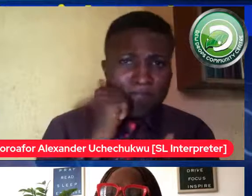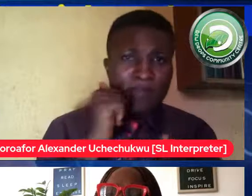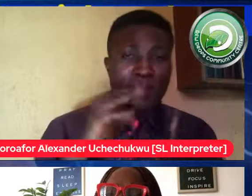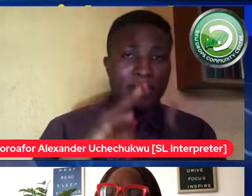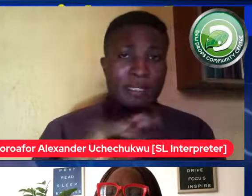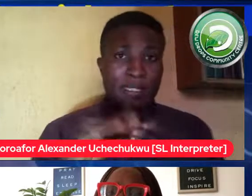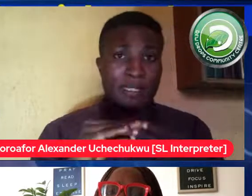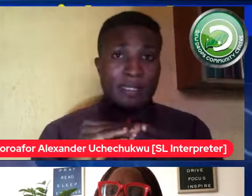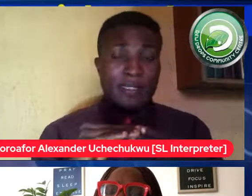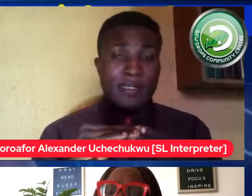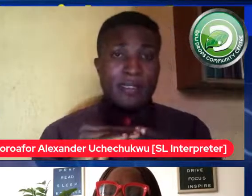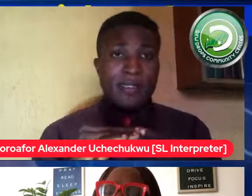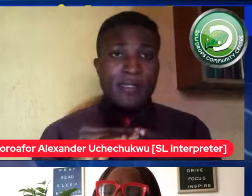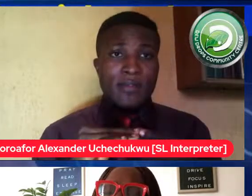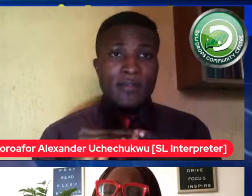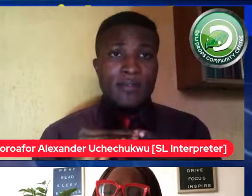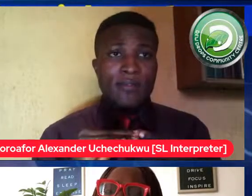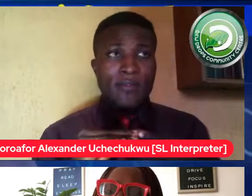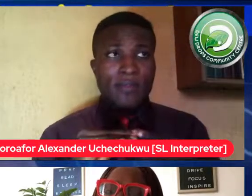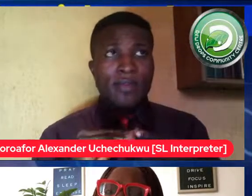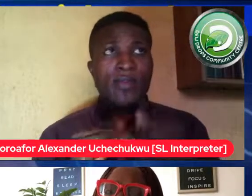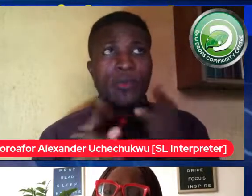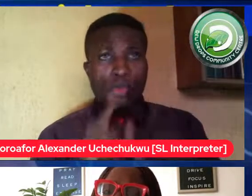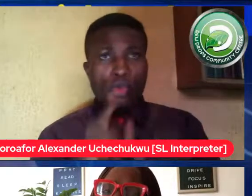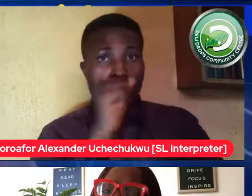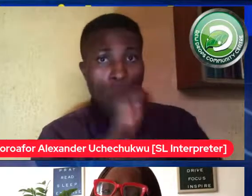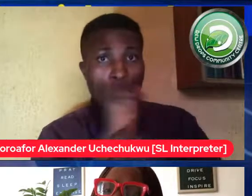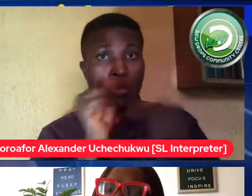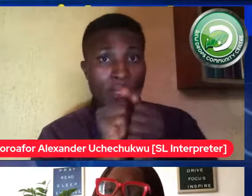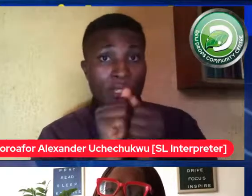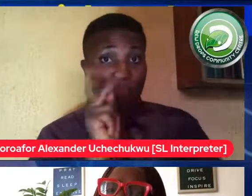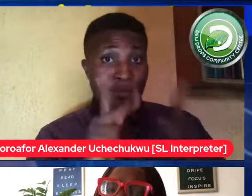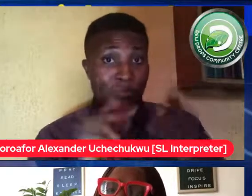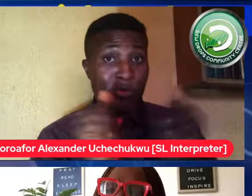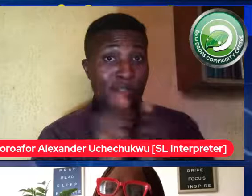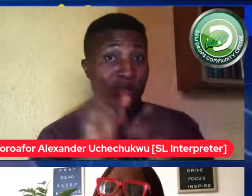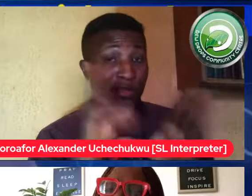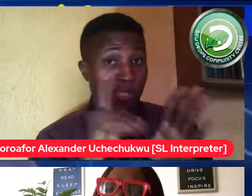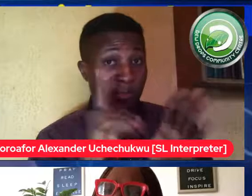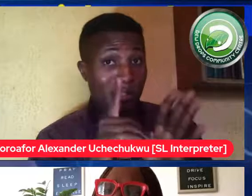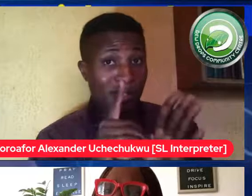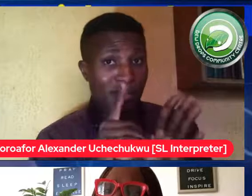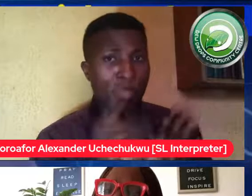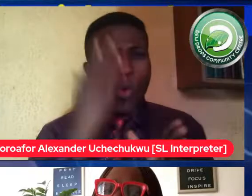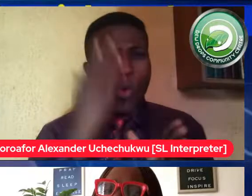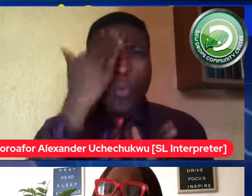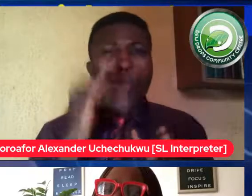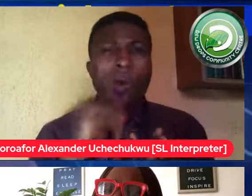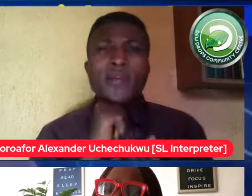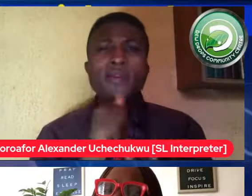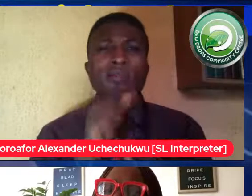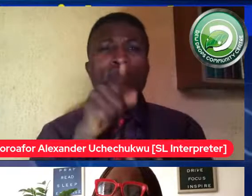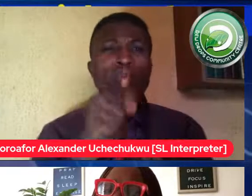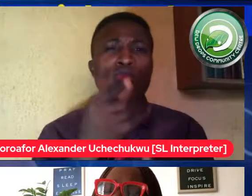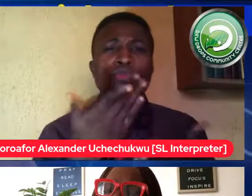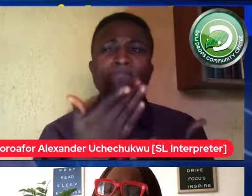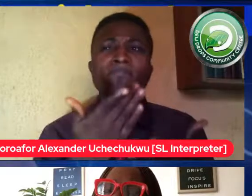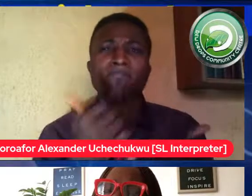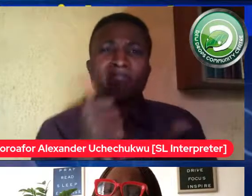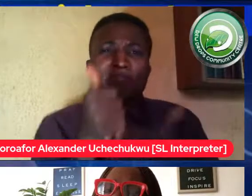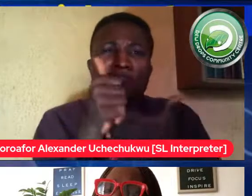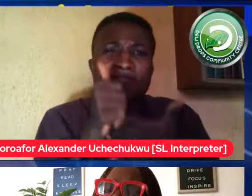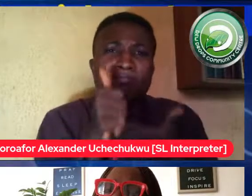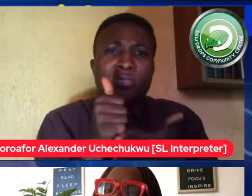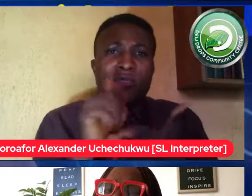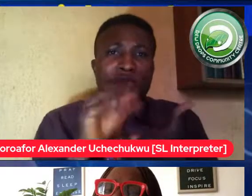was like oh you work with people with um disability why don't you help us arrange for someone to get married to this other